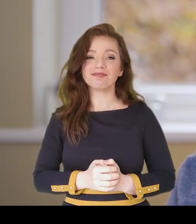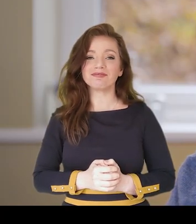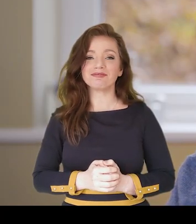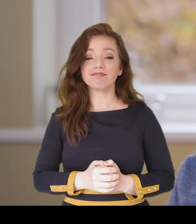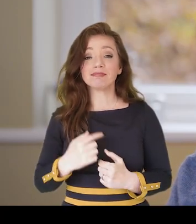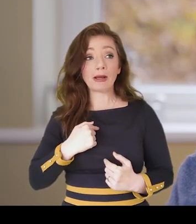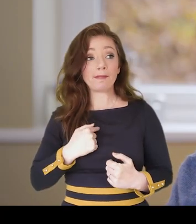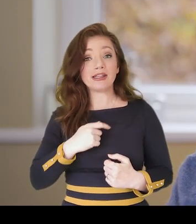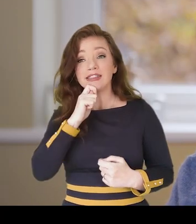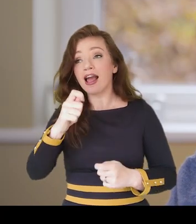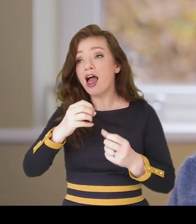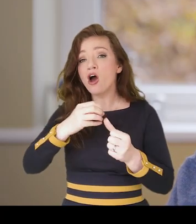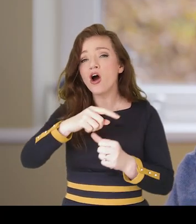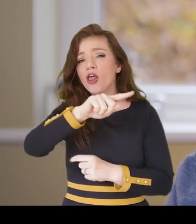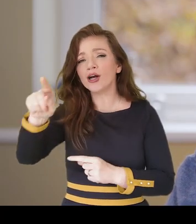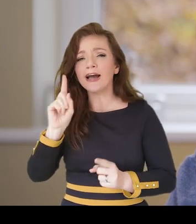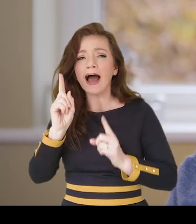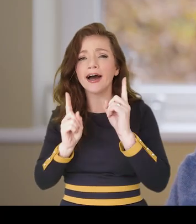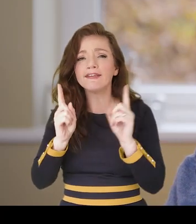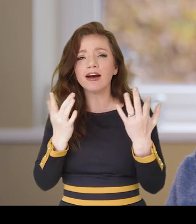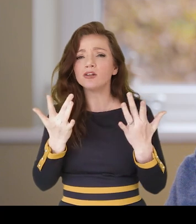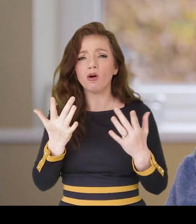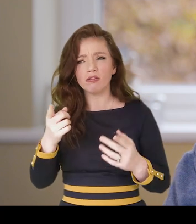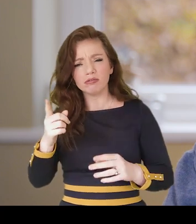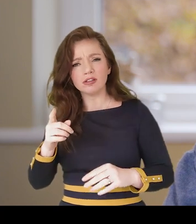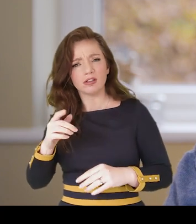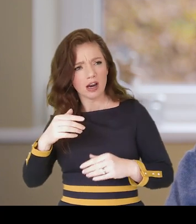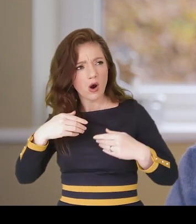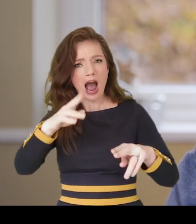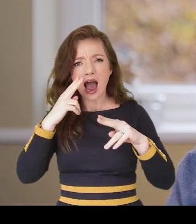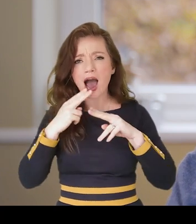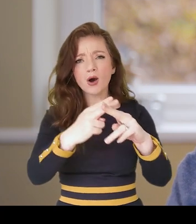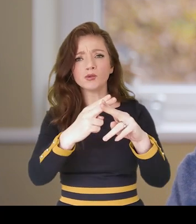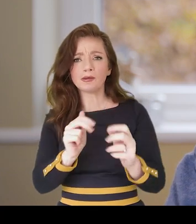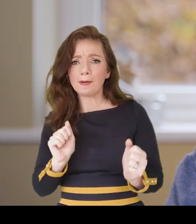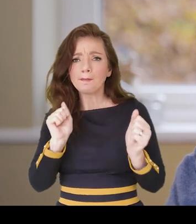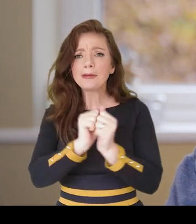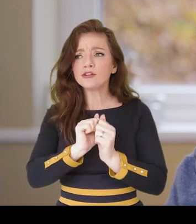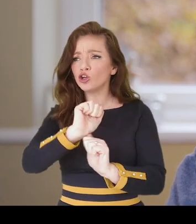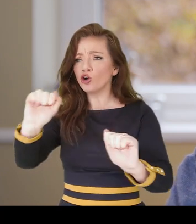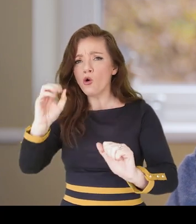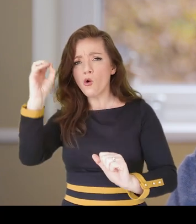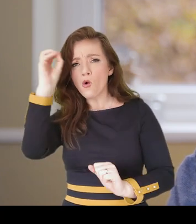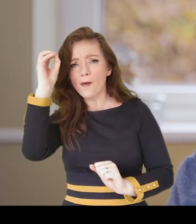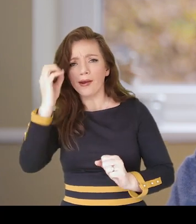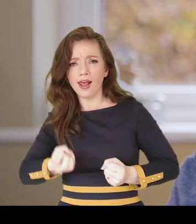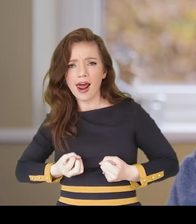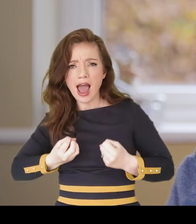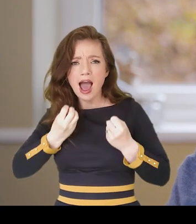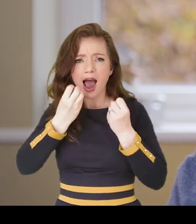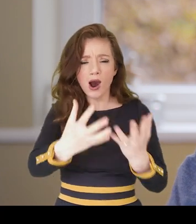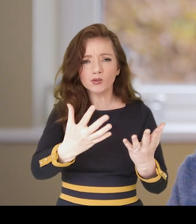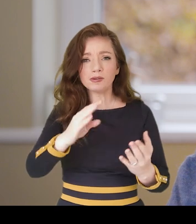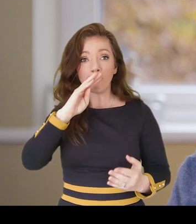The advice I would give them is to get out there and they go to meetings and get their voices heard